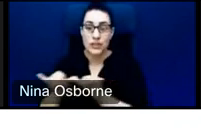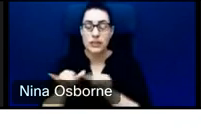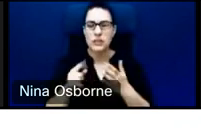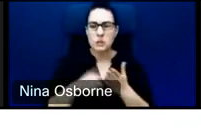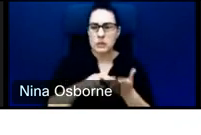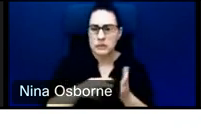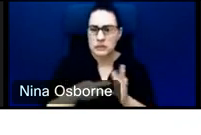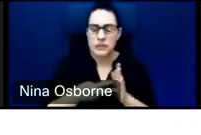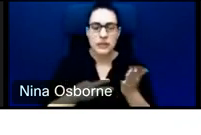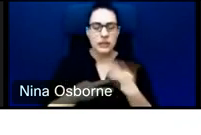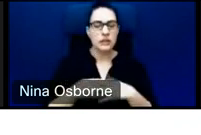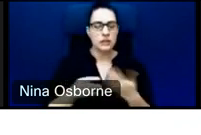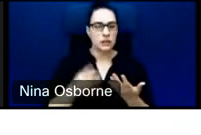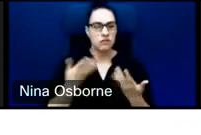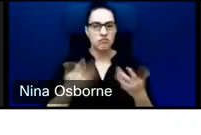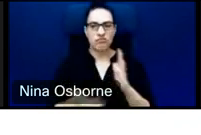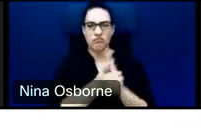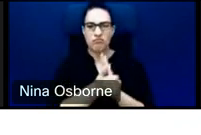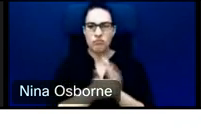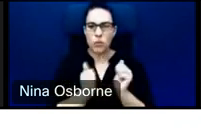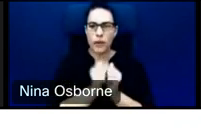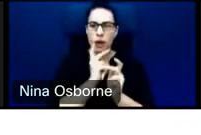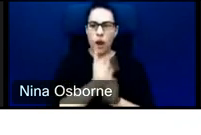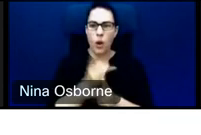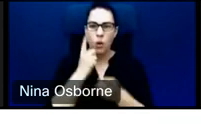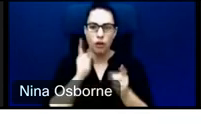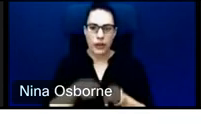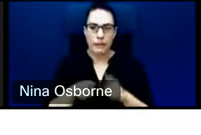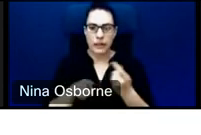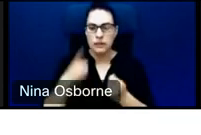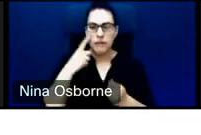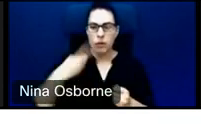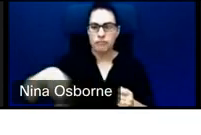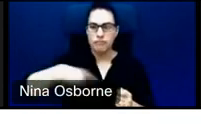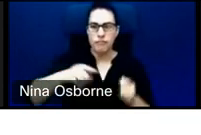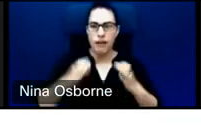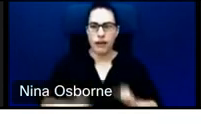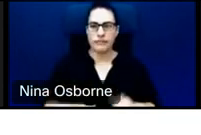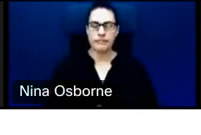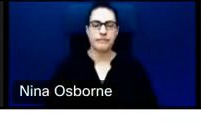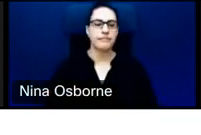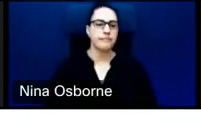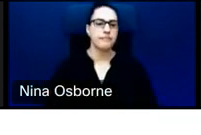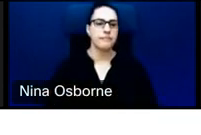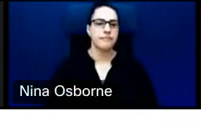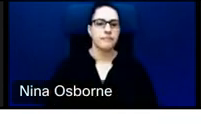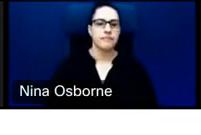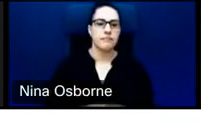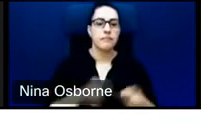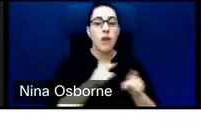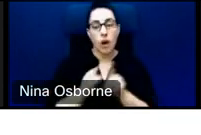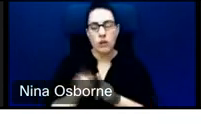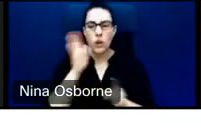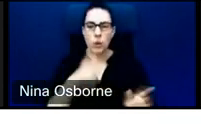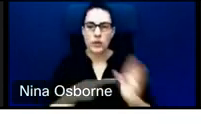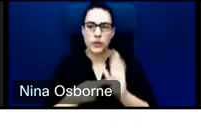reference for the client in the loan agreement, as well as the frequency of when that reporting is